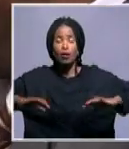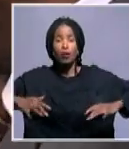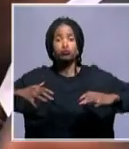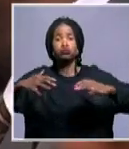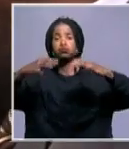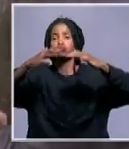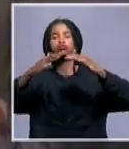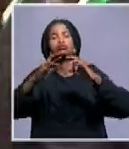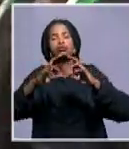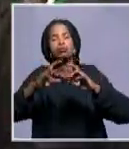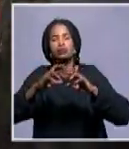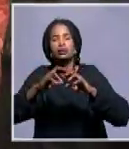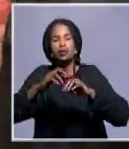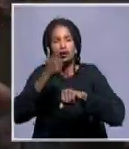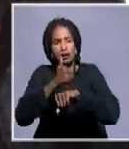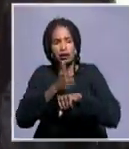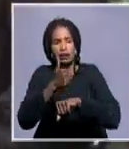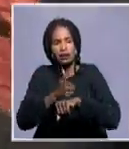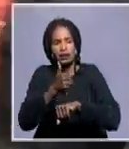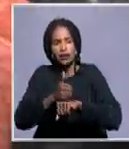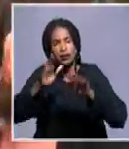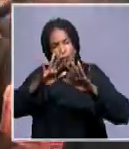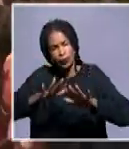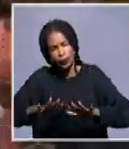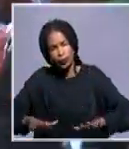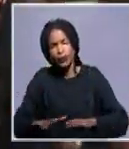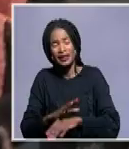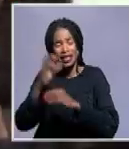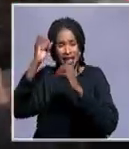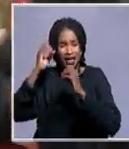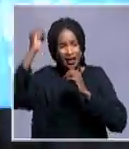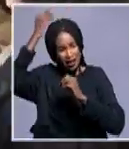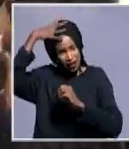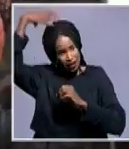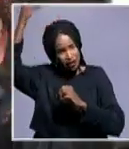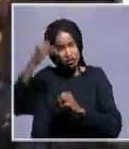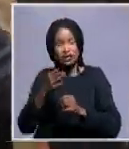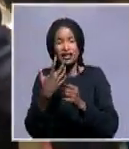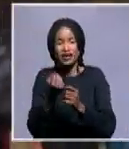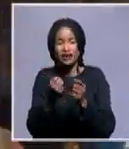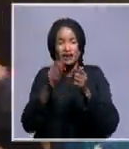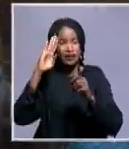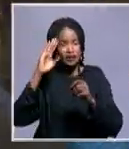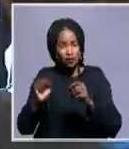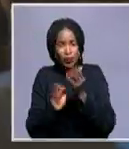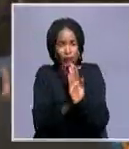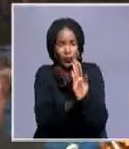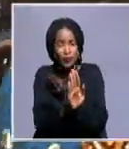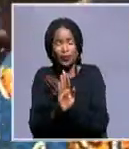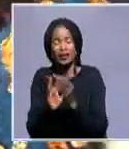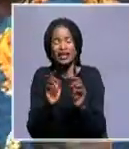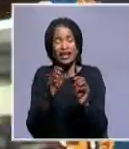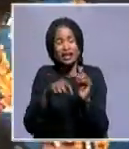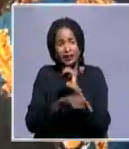in Lesotho at the moment we have the SADAC prevention mission in Lesotho, where the SADAC